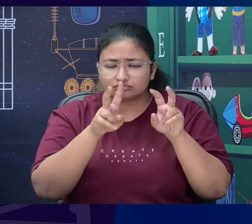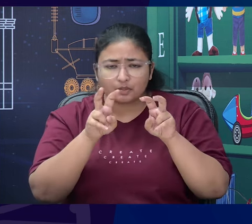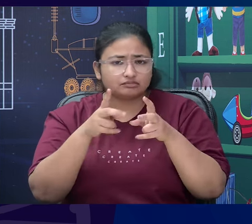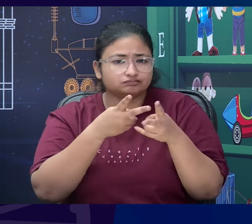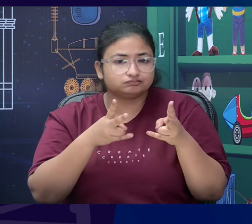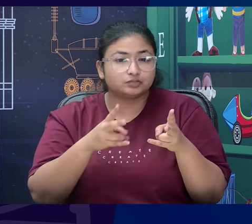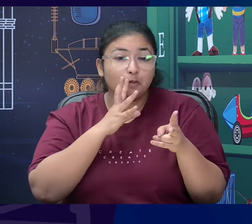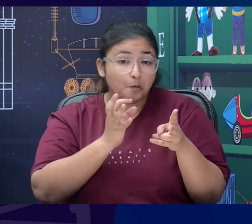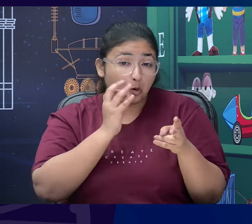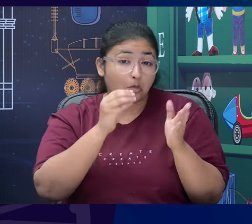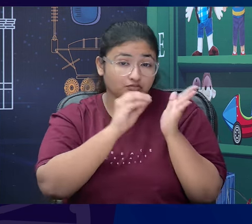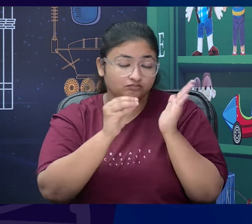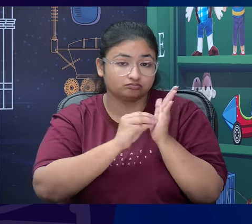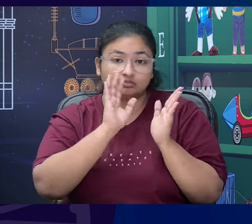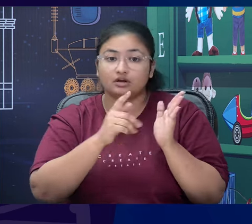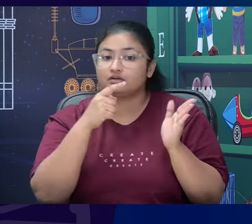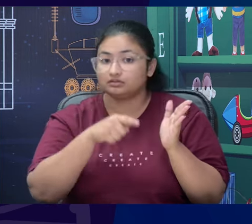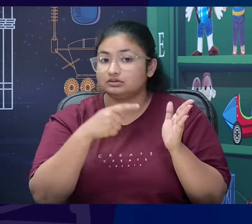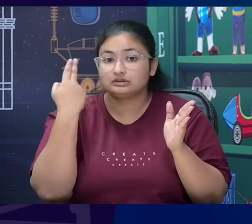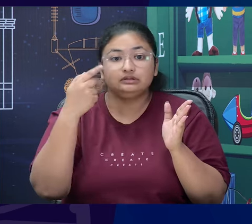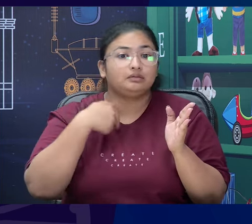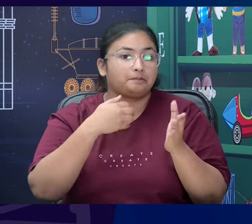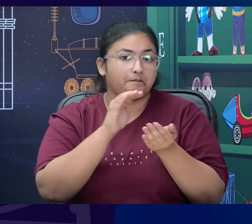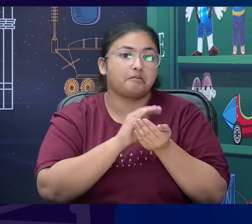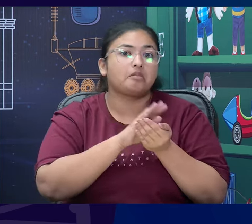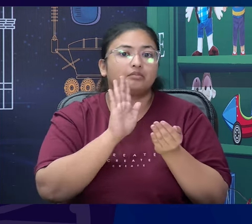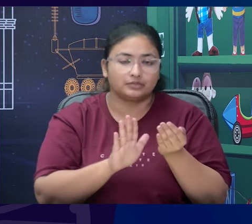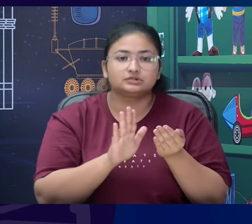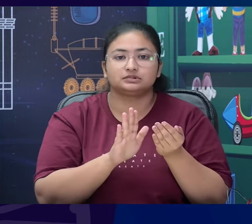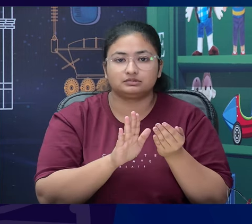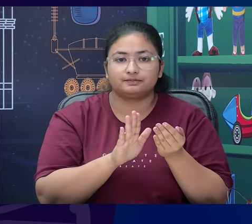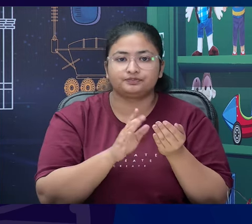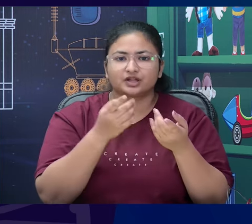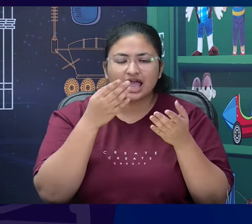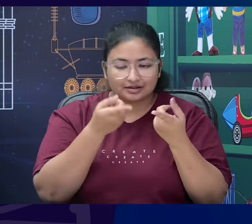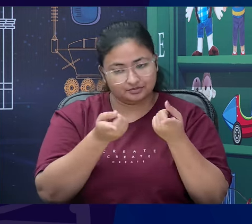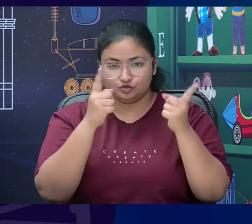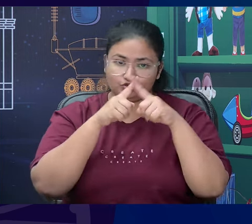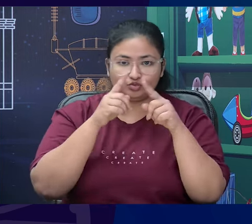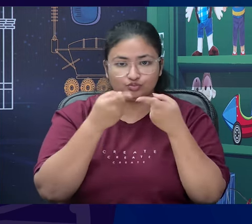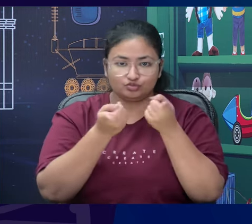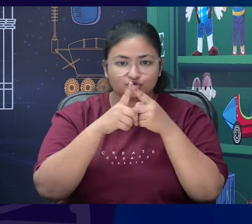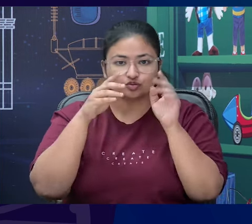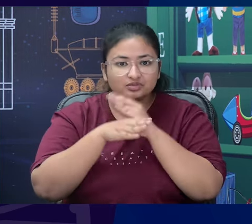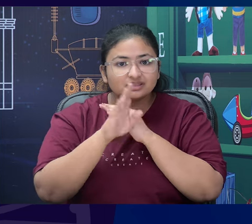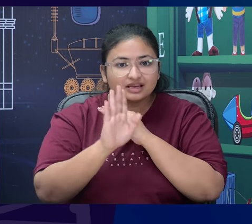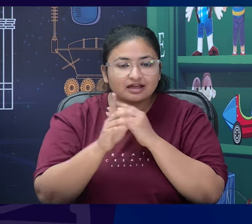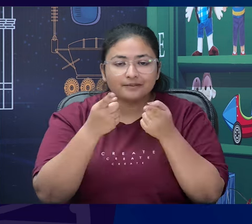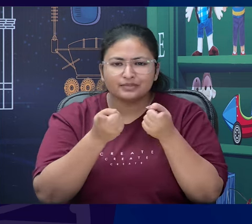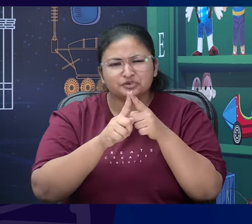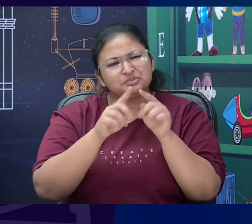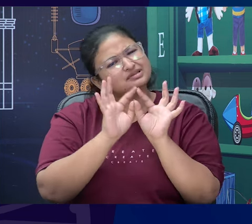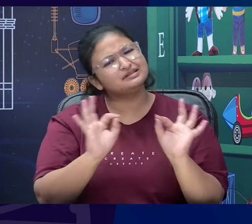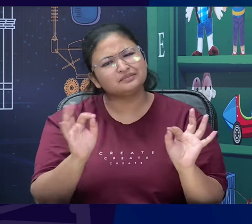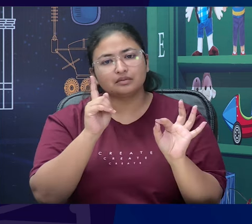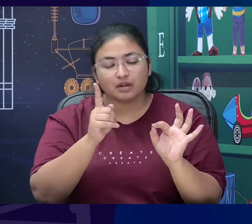and we know that although the setting does not look very adventurous, but there is something dangerous that is going to